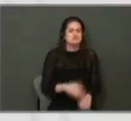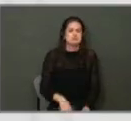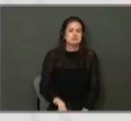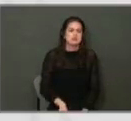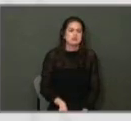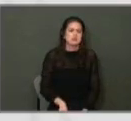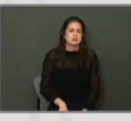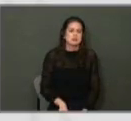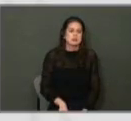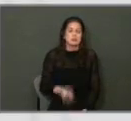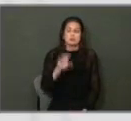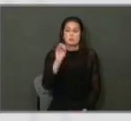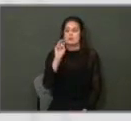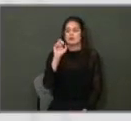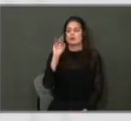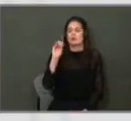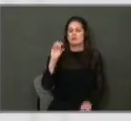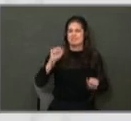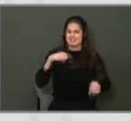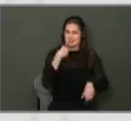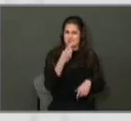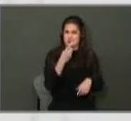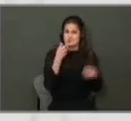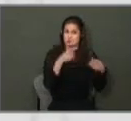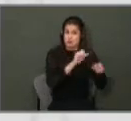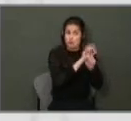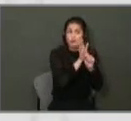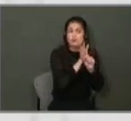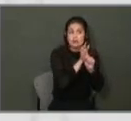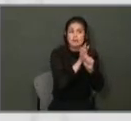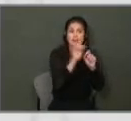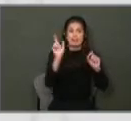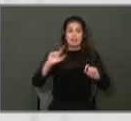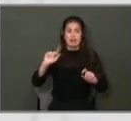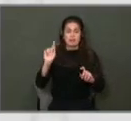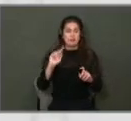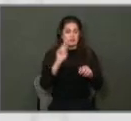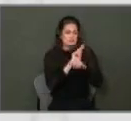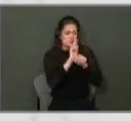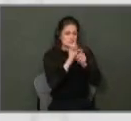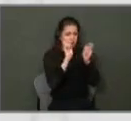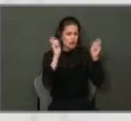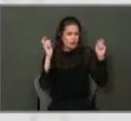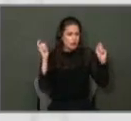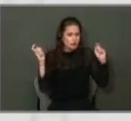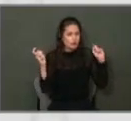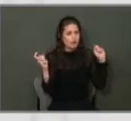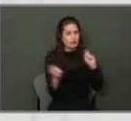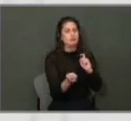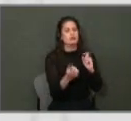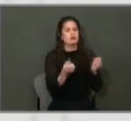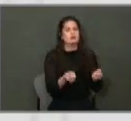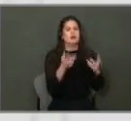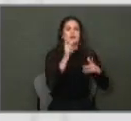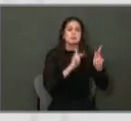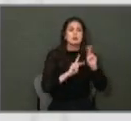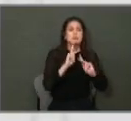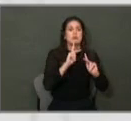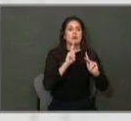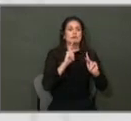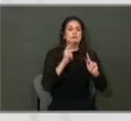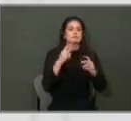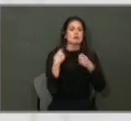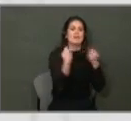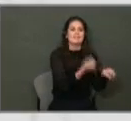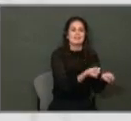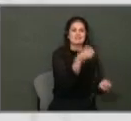during COVID, the library use changed. There was a lot of drive